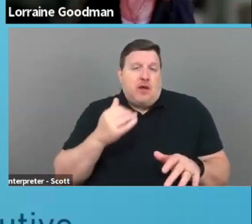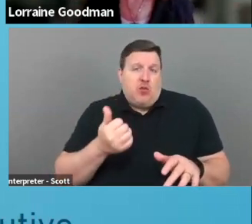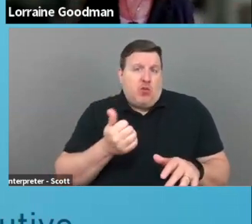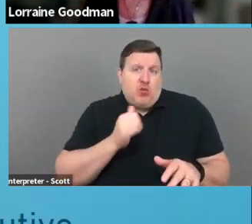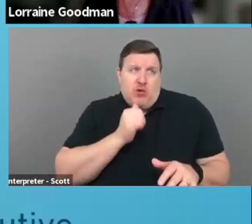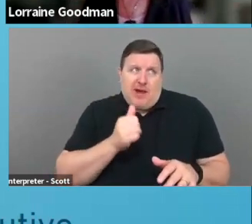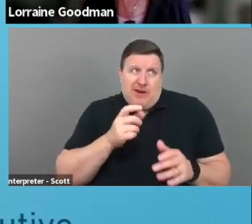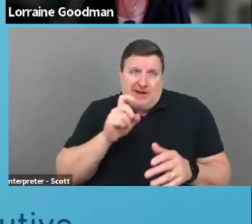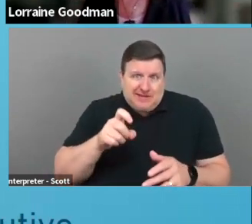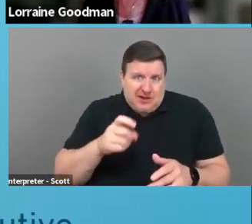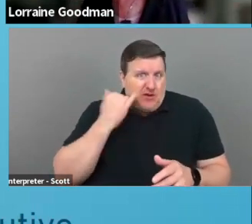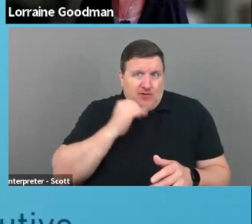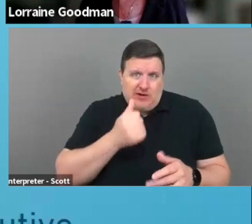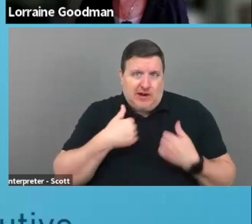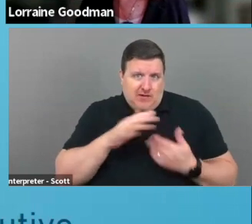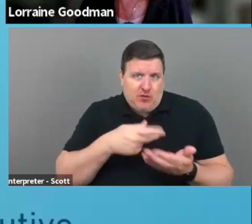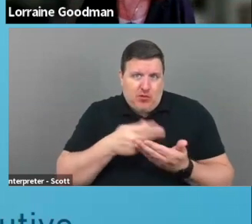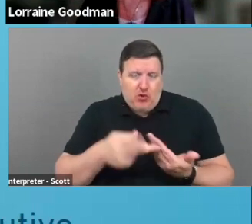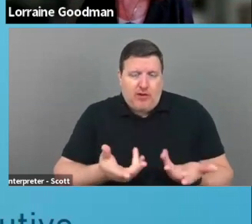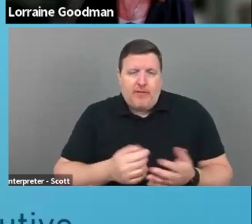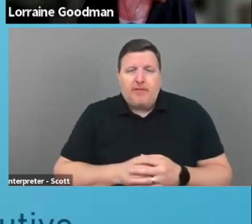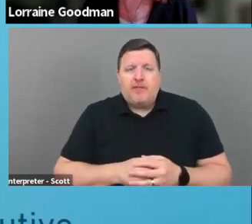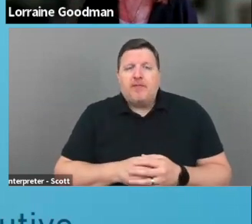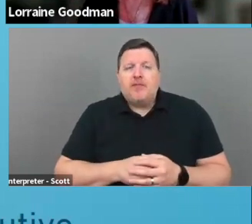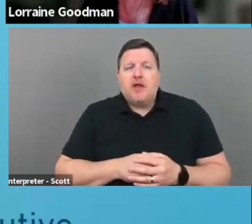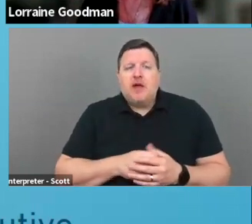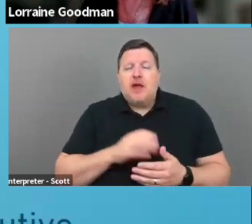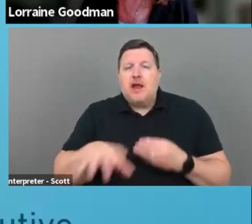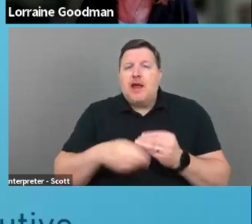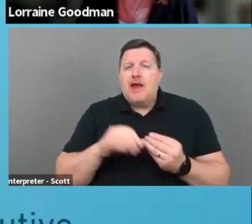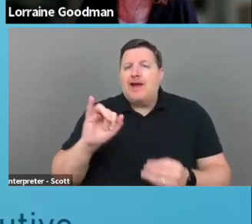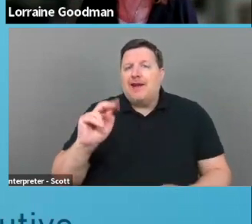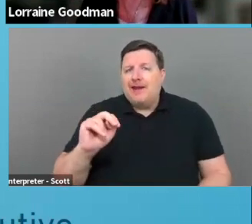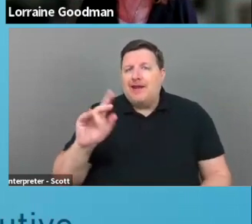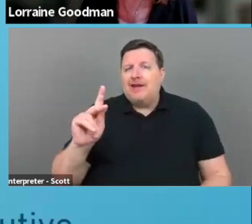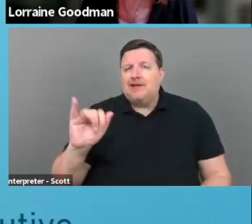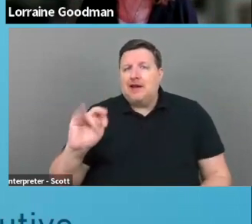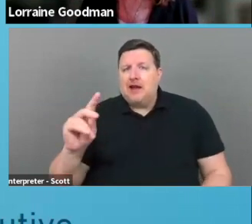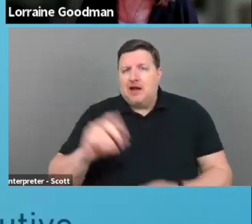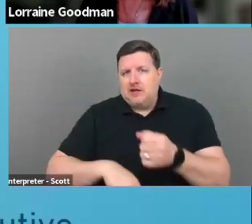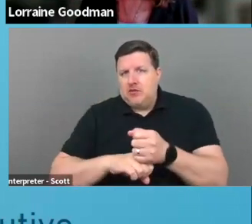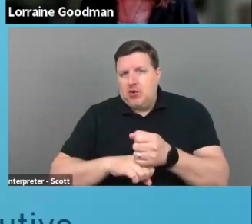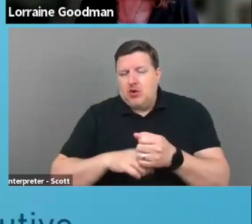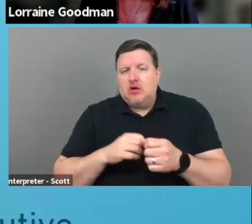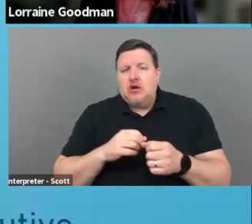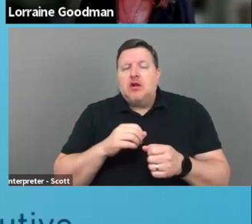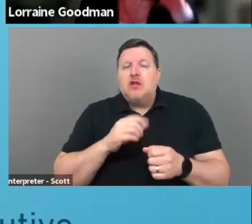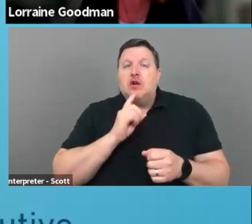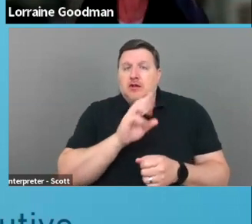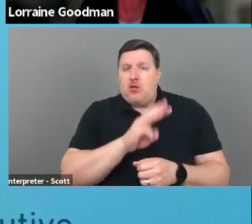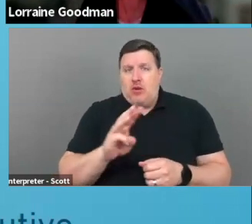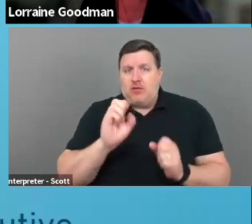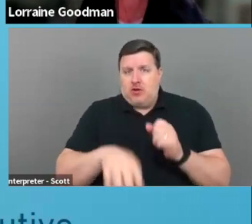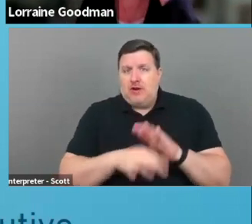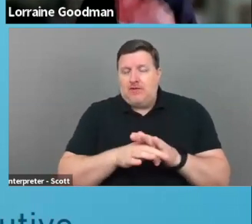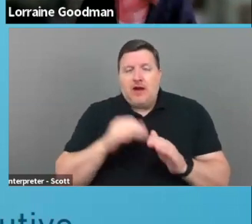and then, um, add in kind support. Uh, there's a website you can find if